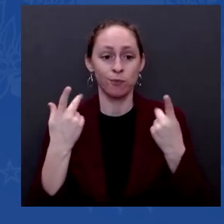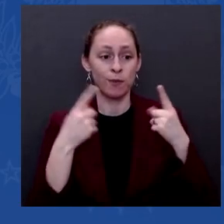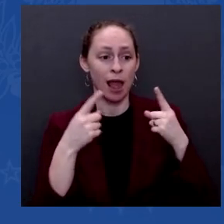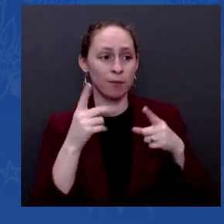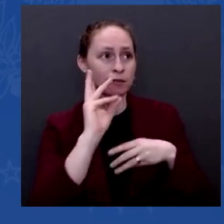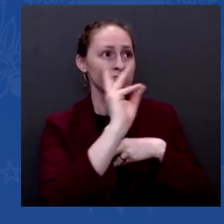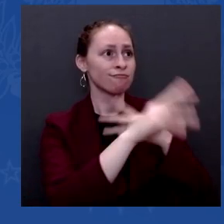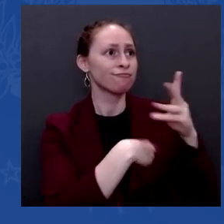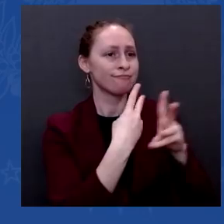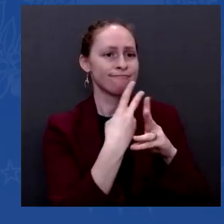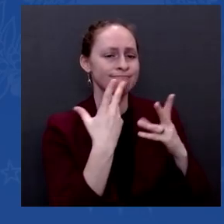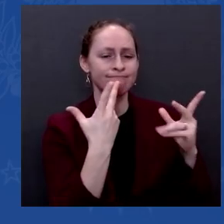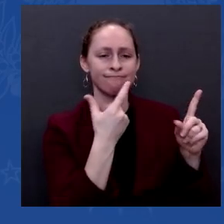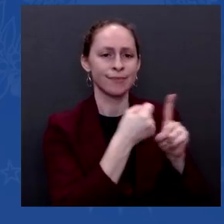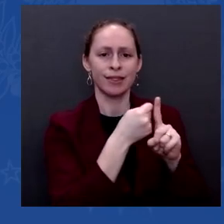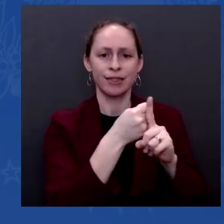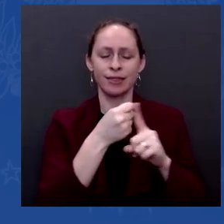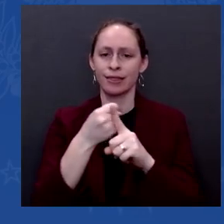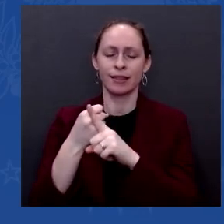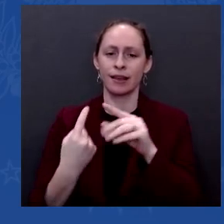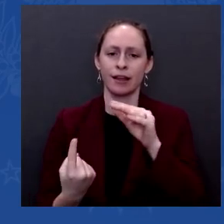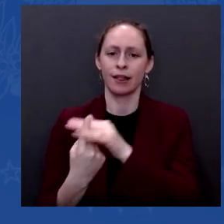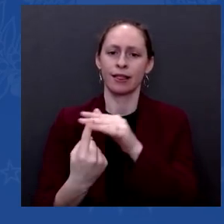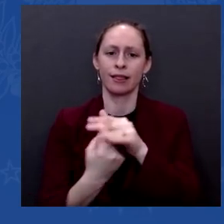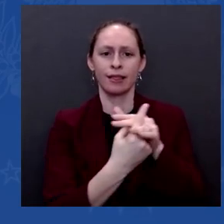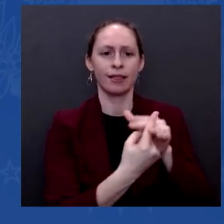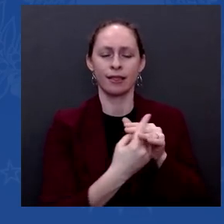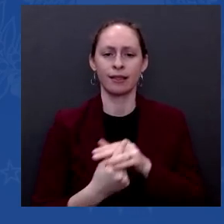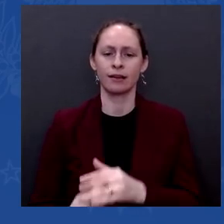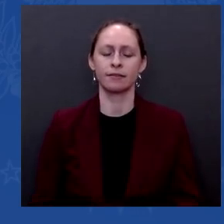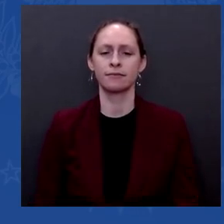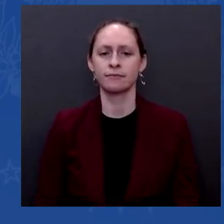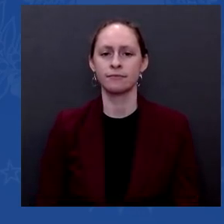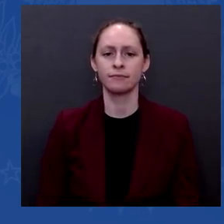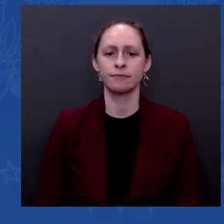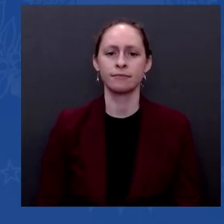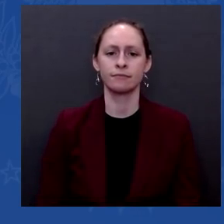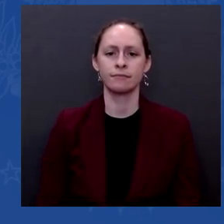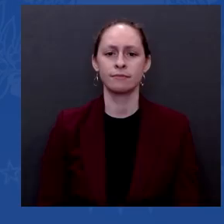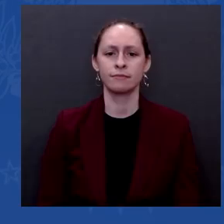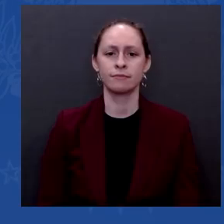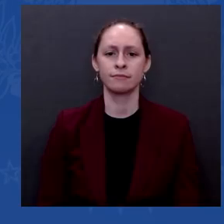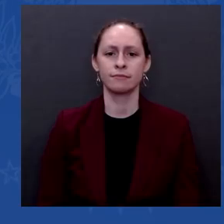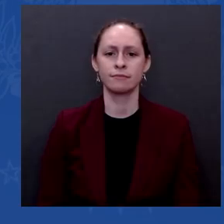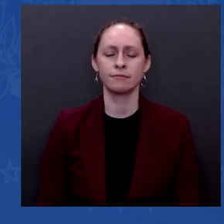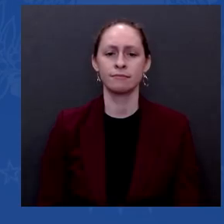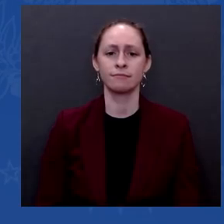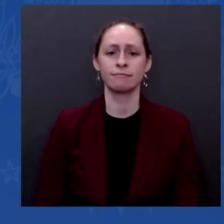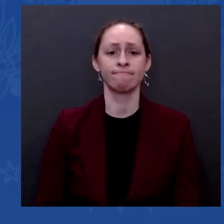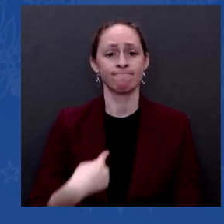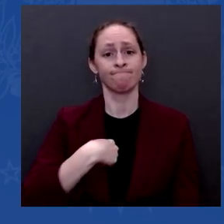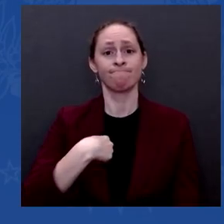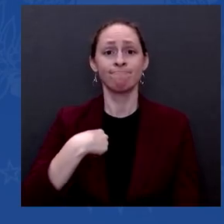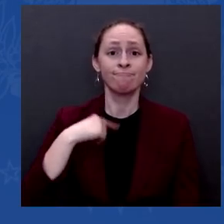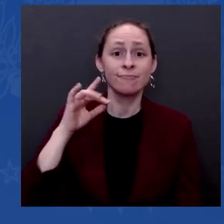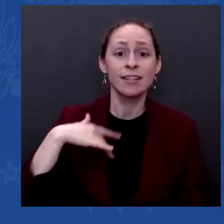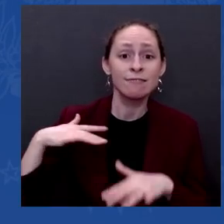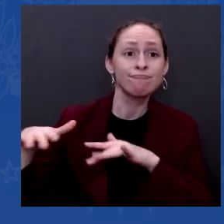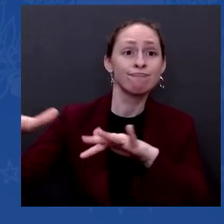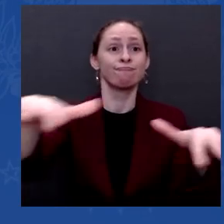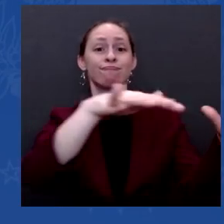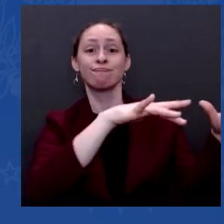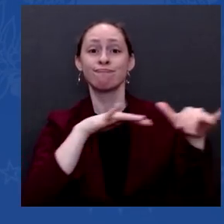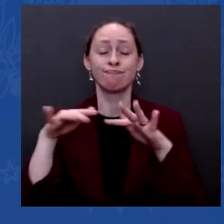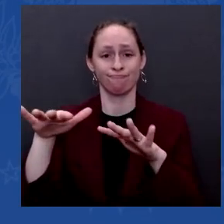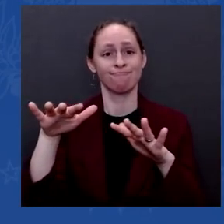out in the community nearly enough. I've been here an awful lot. I find myself in a situation where